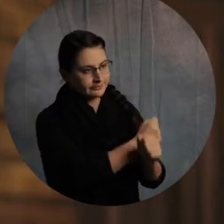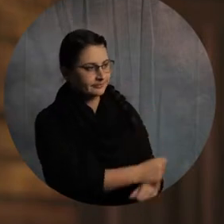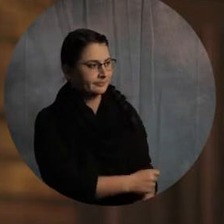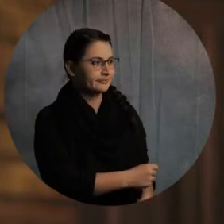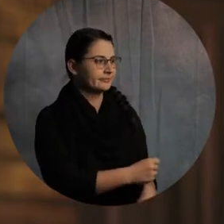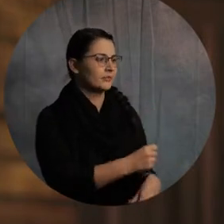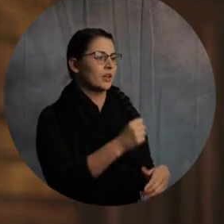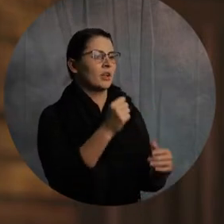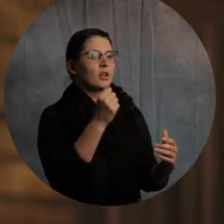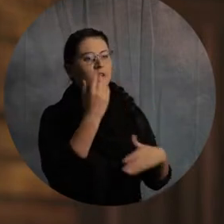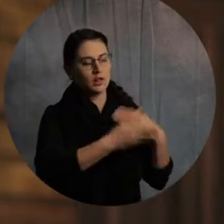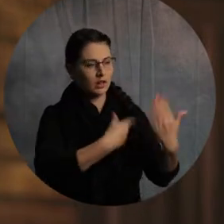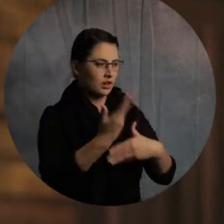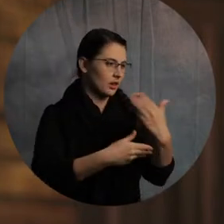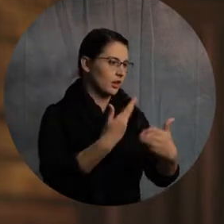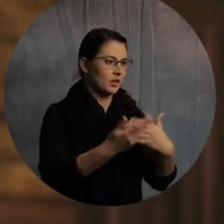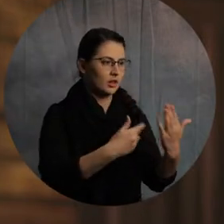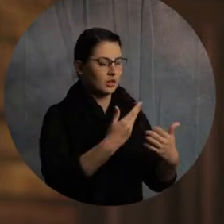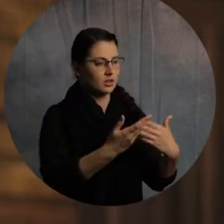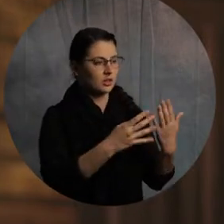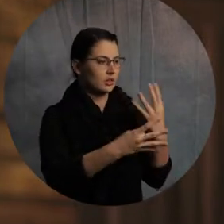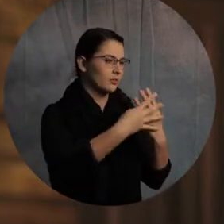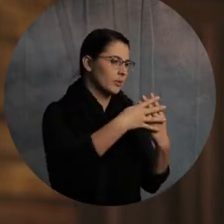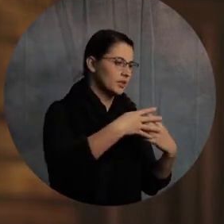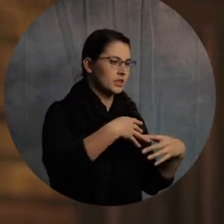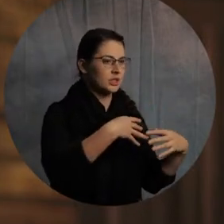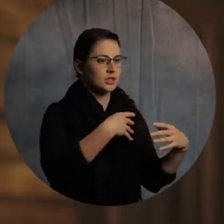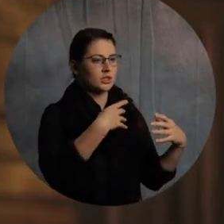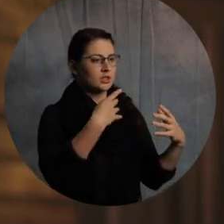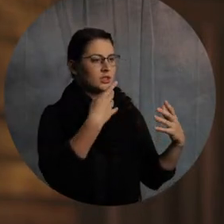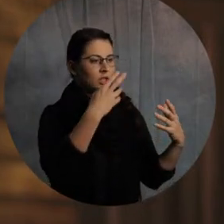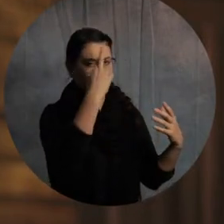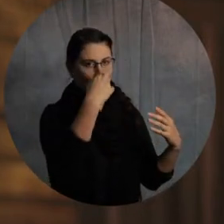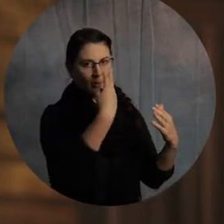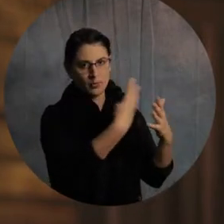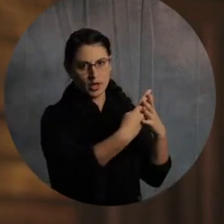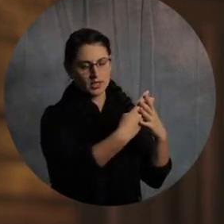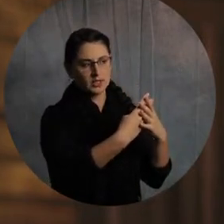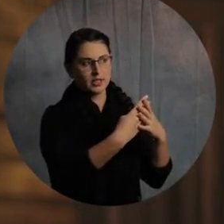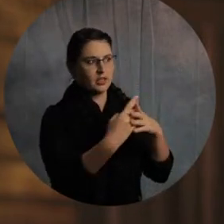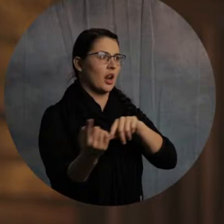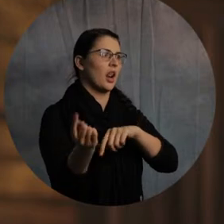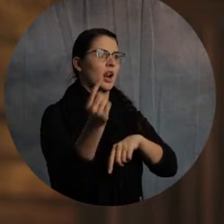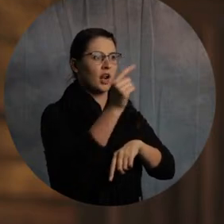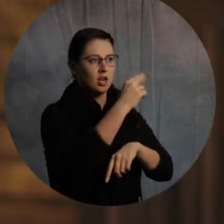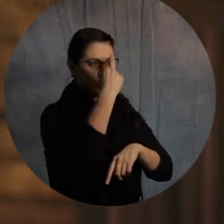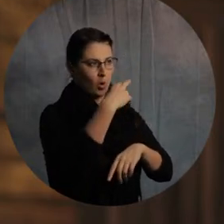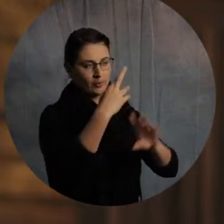long, drawn-out process of getting flipped to one person next, ends up in a Roman prison all the way back in Rome, all right?